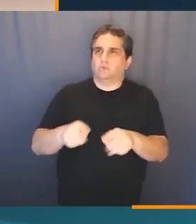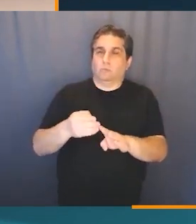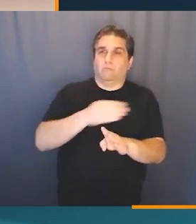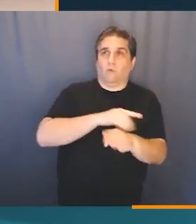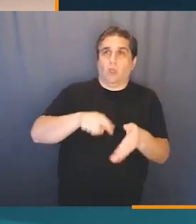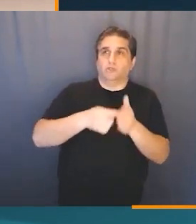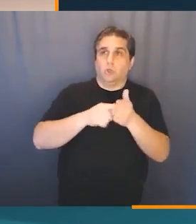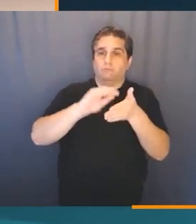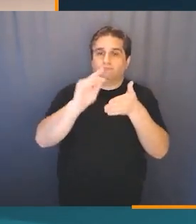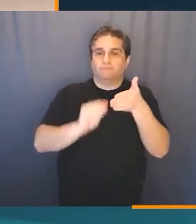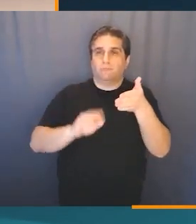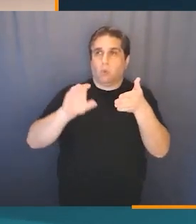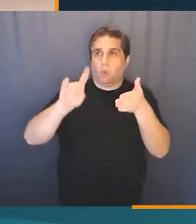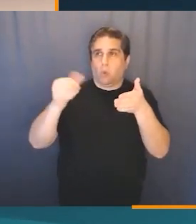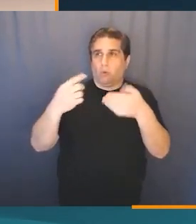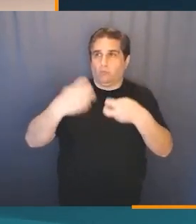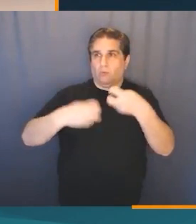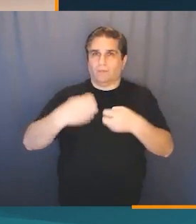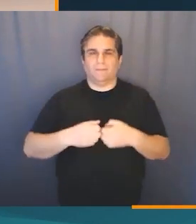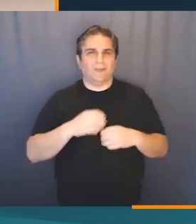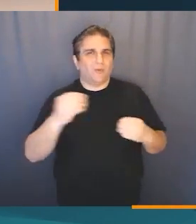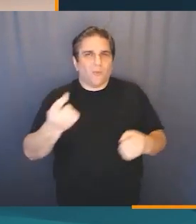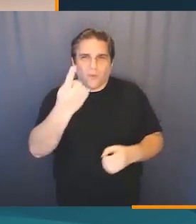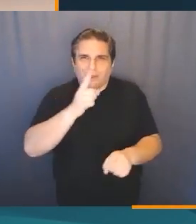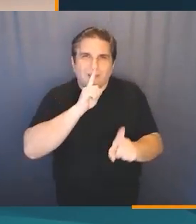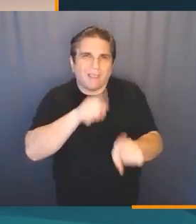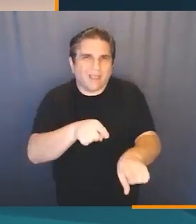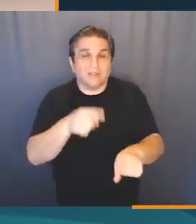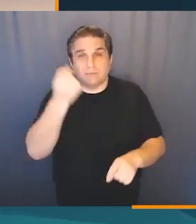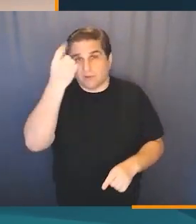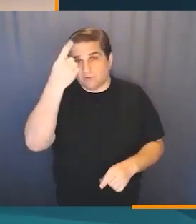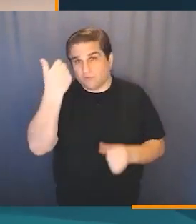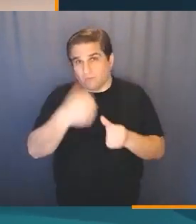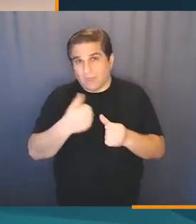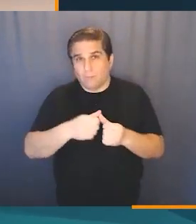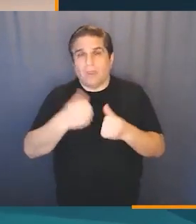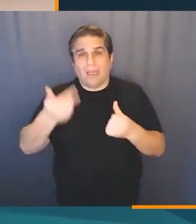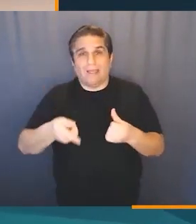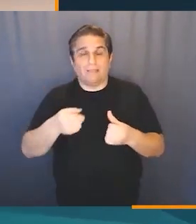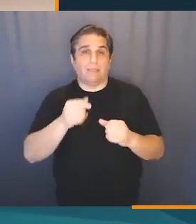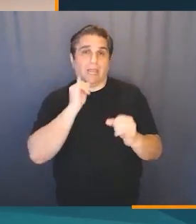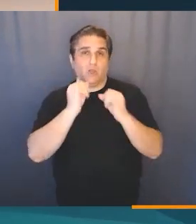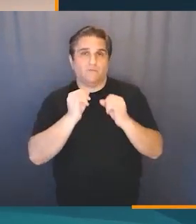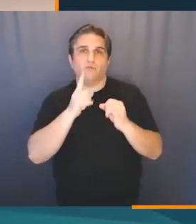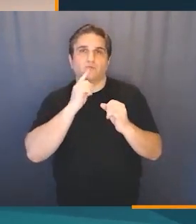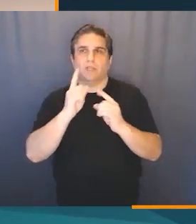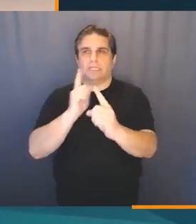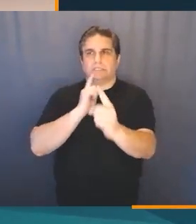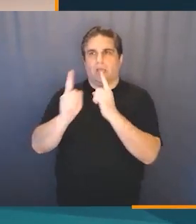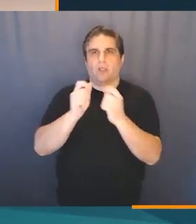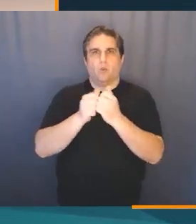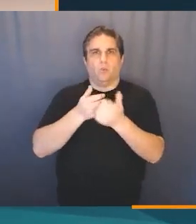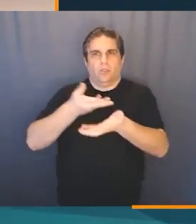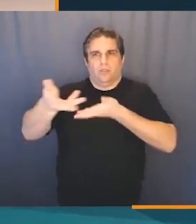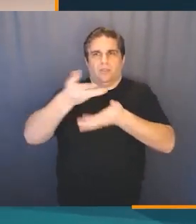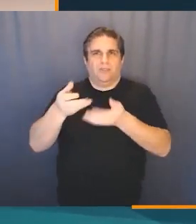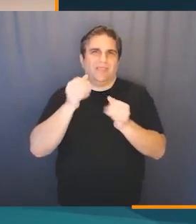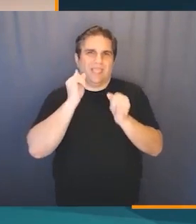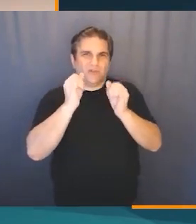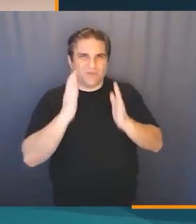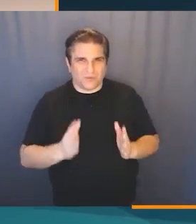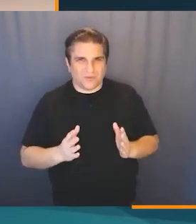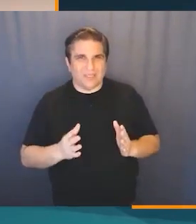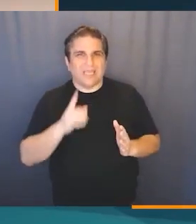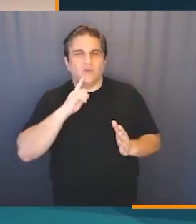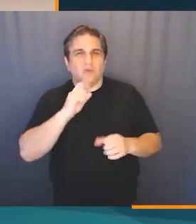starting a coding problem? Well, there is no right answer. But remember, this is a two-way dialogue between you and your